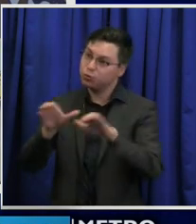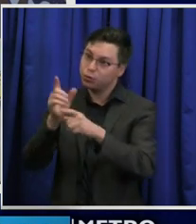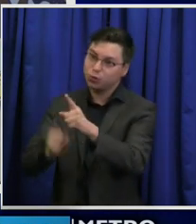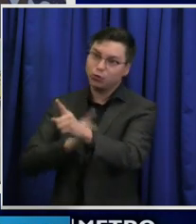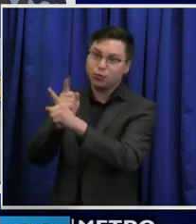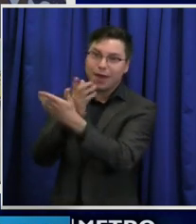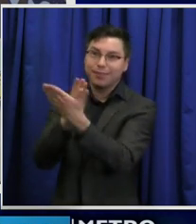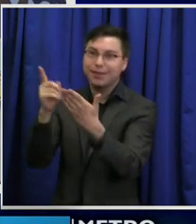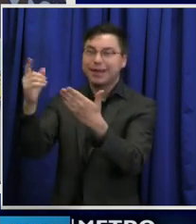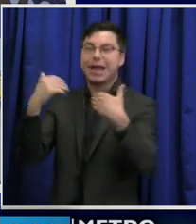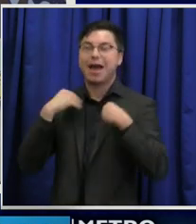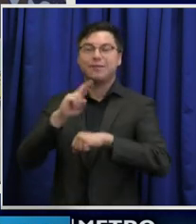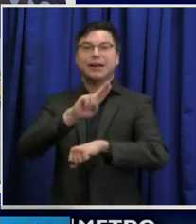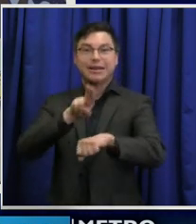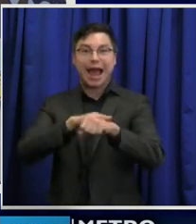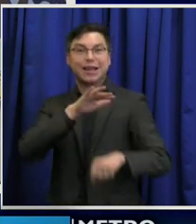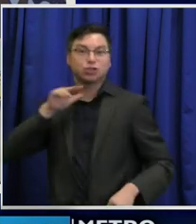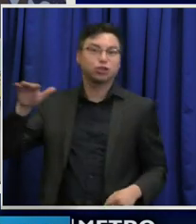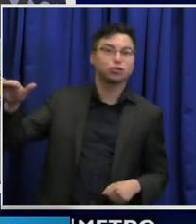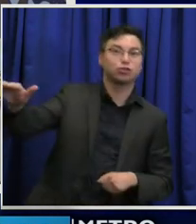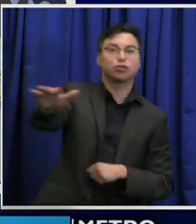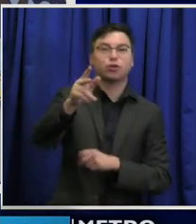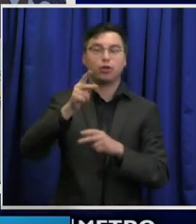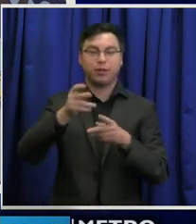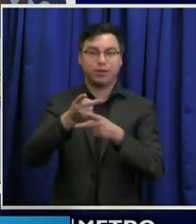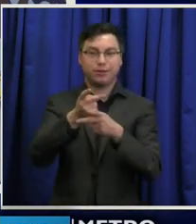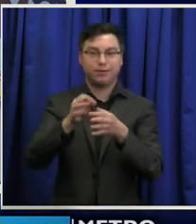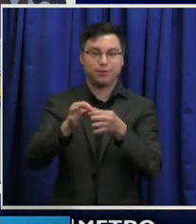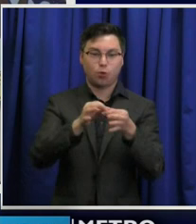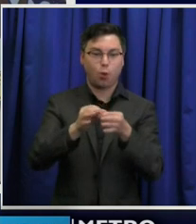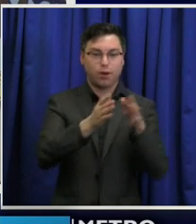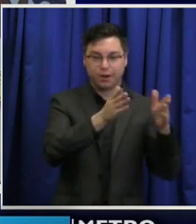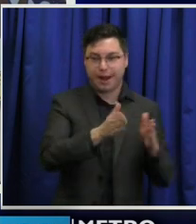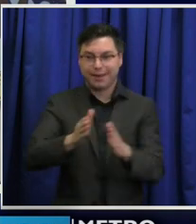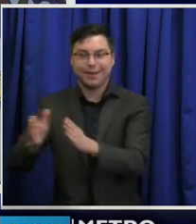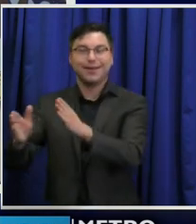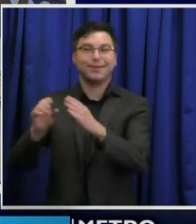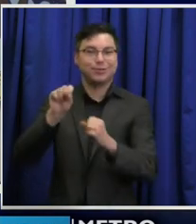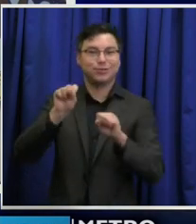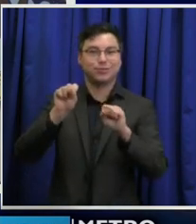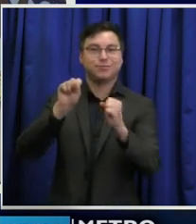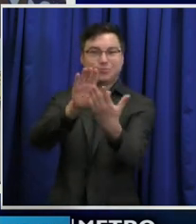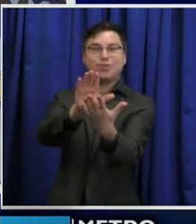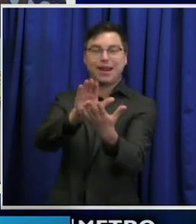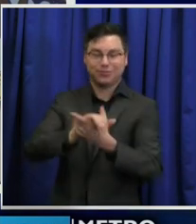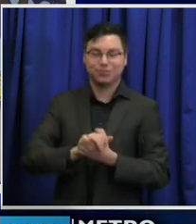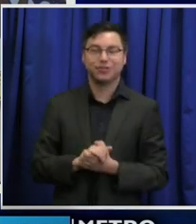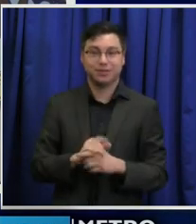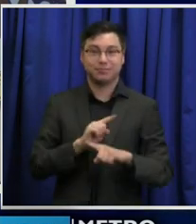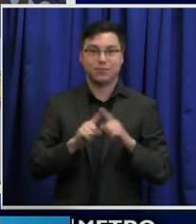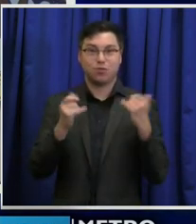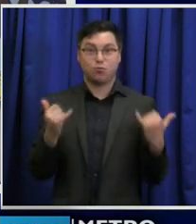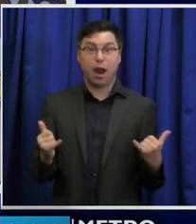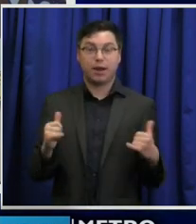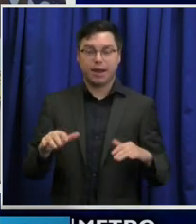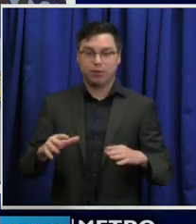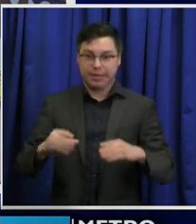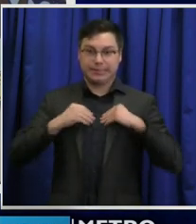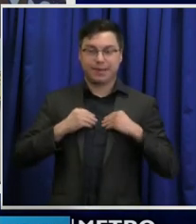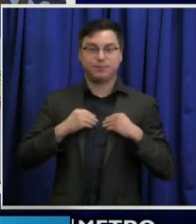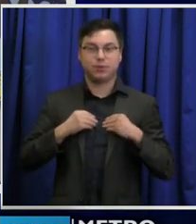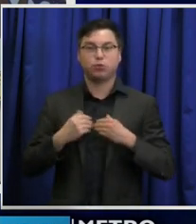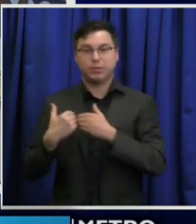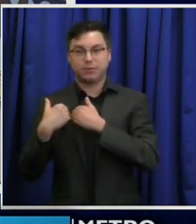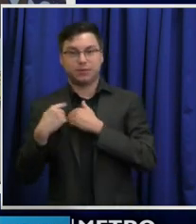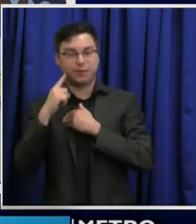together a nationally coordinated strategy. But until such time as that happens, let us take the responsibility to protect ourselves. And by doing that,